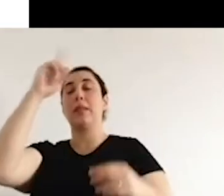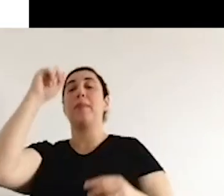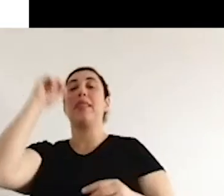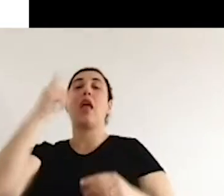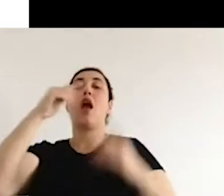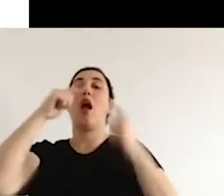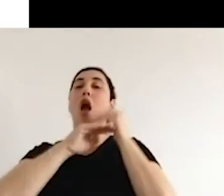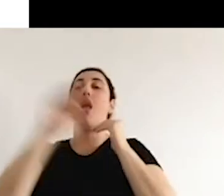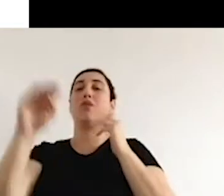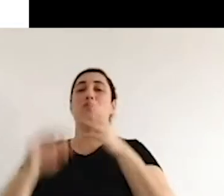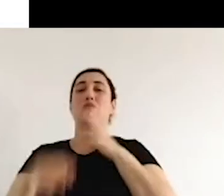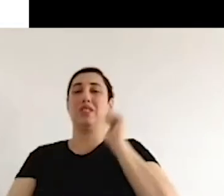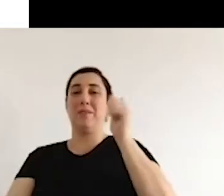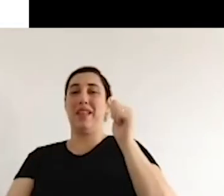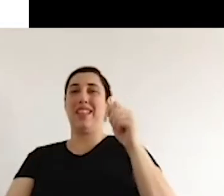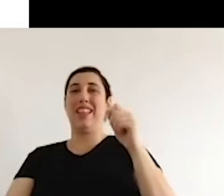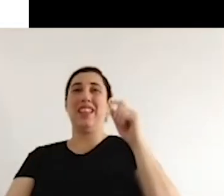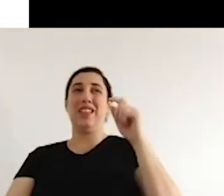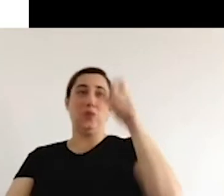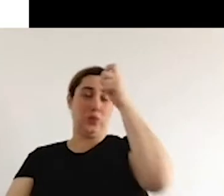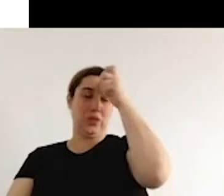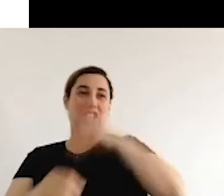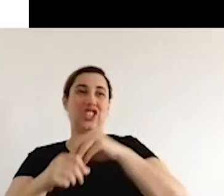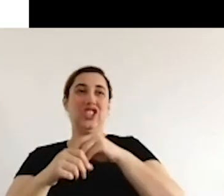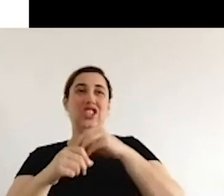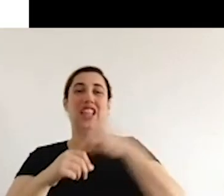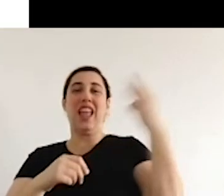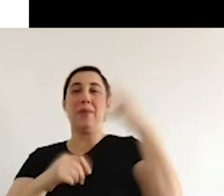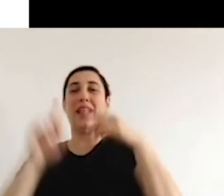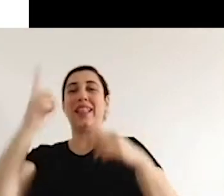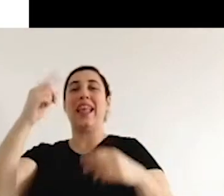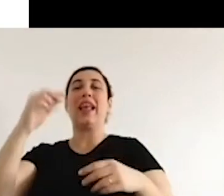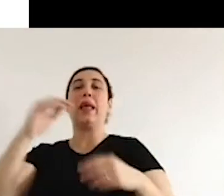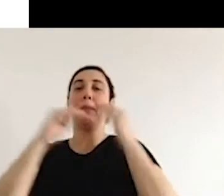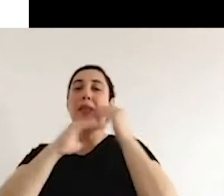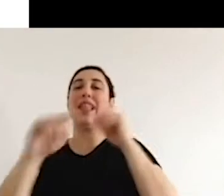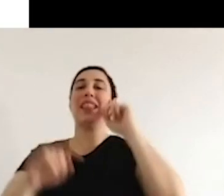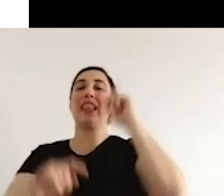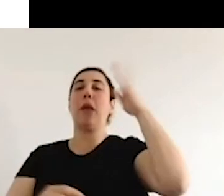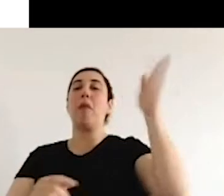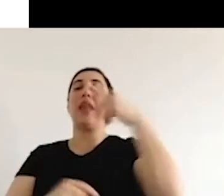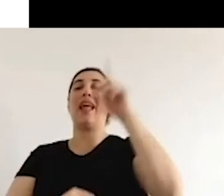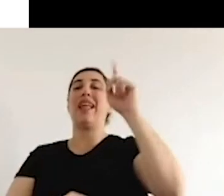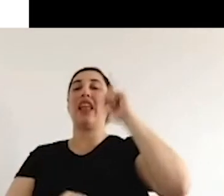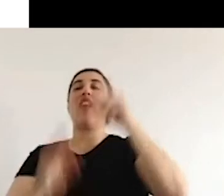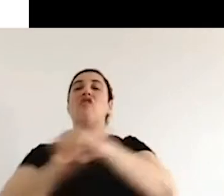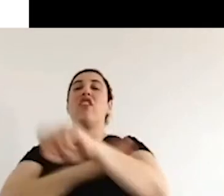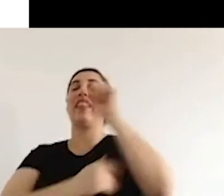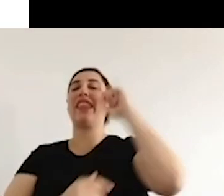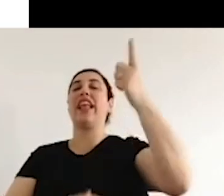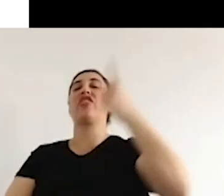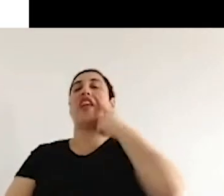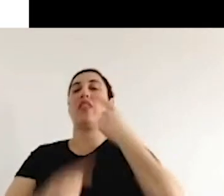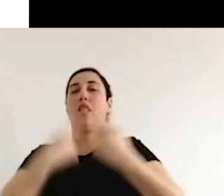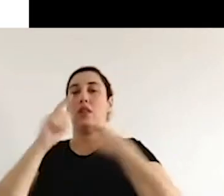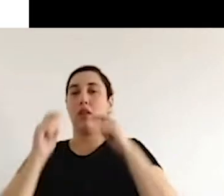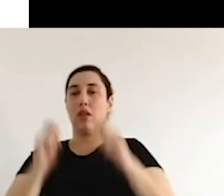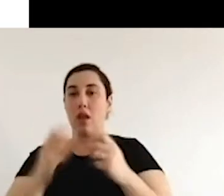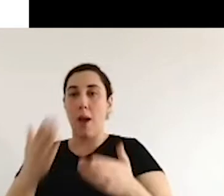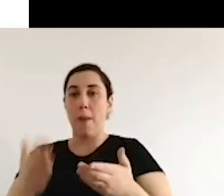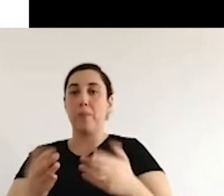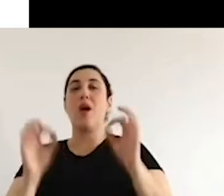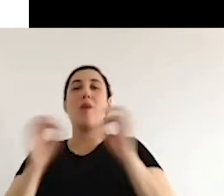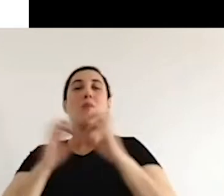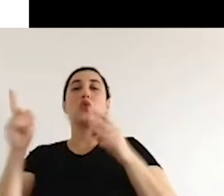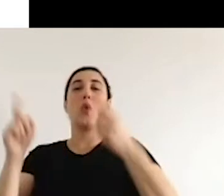people under one God, saluting one flag. And we know that Recep Tayyip Erdoğan used